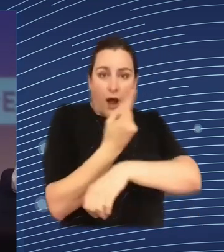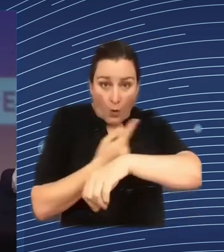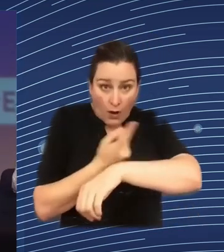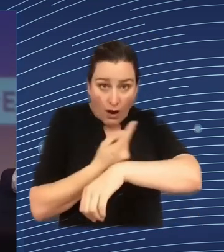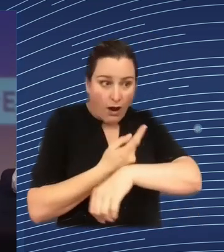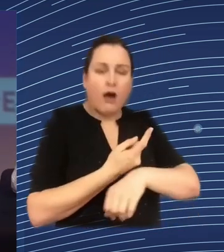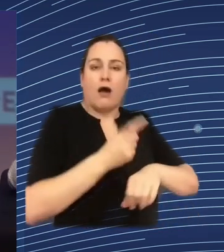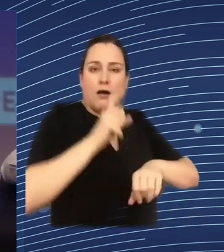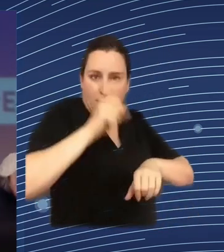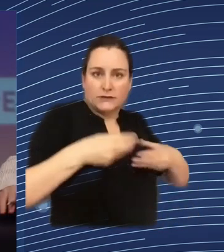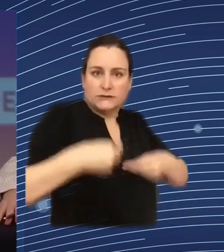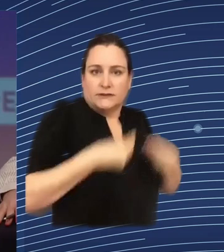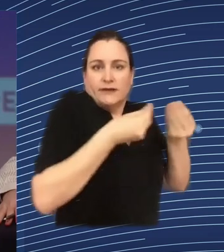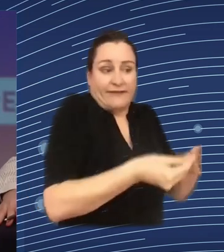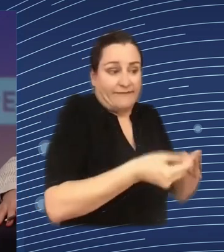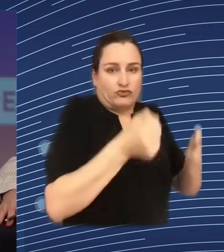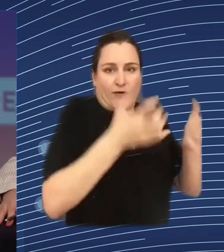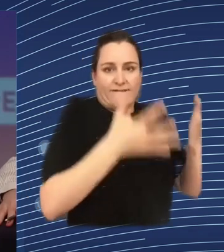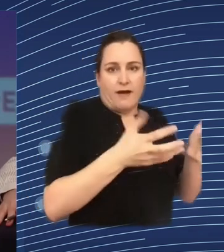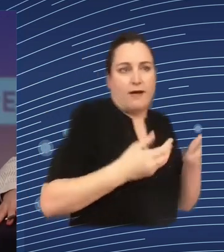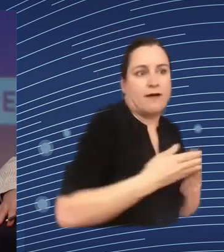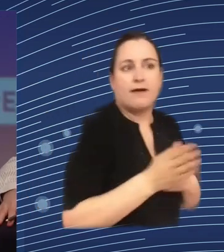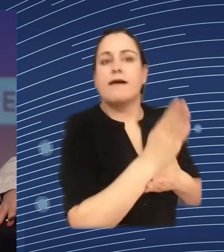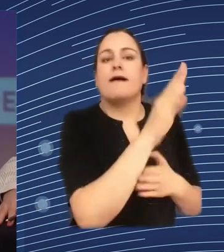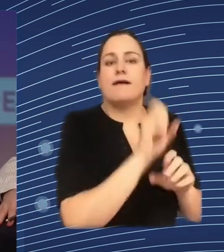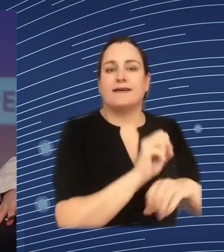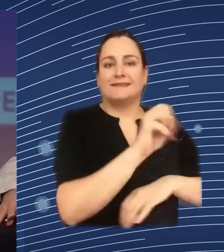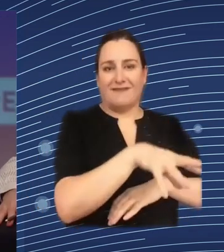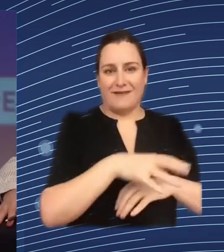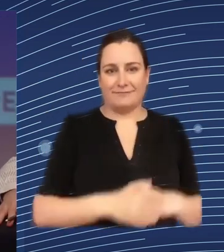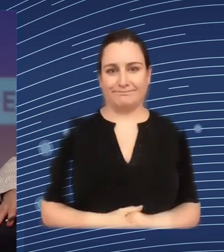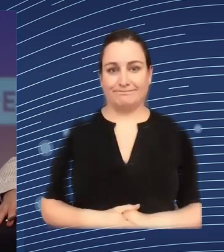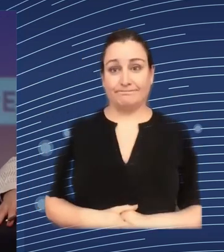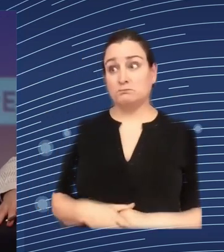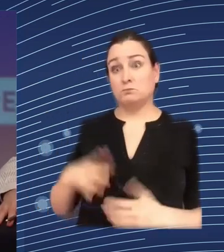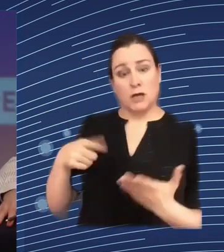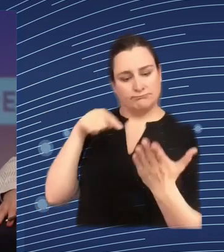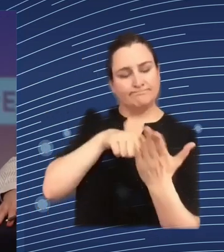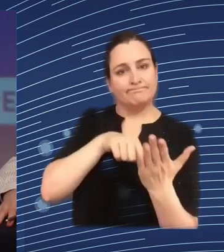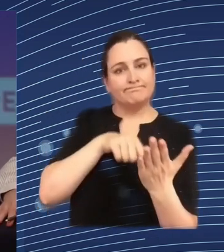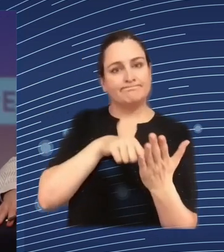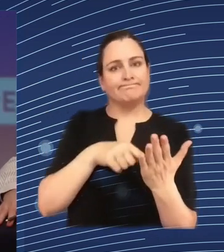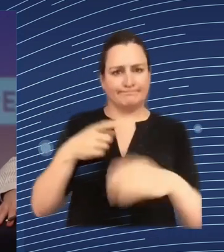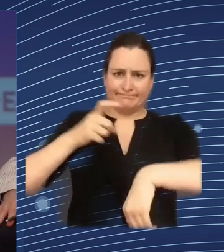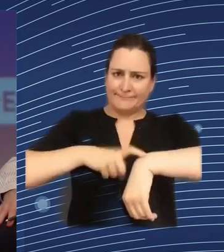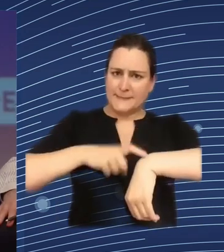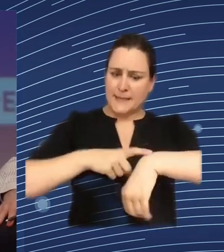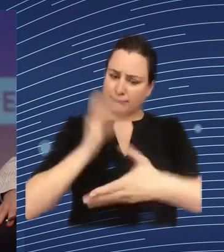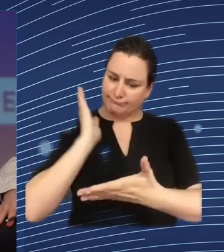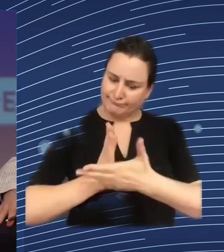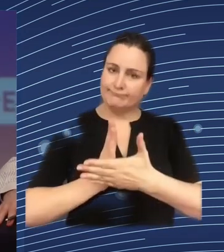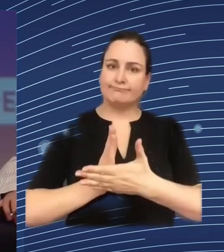at the latest in order to meet the delivery deadlines guaranteed to customers